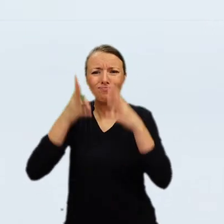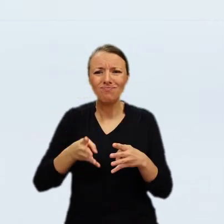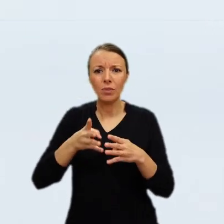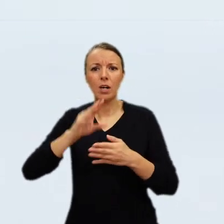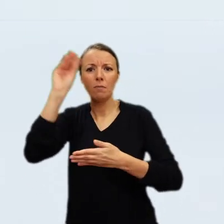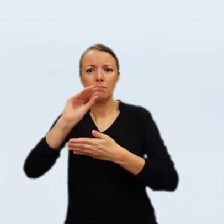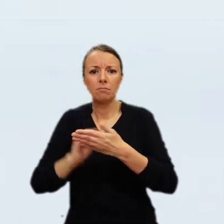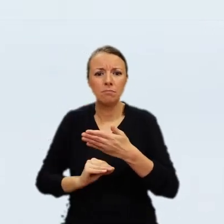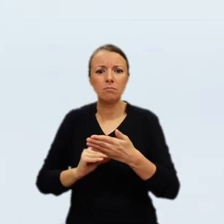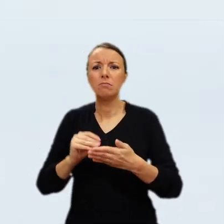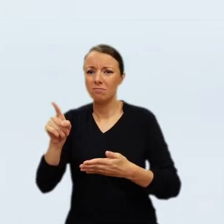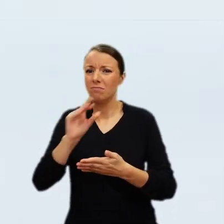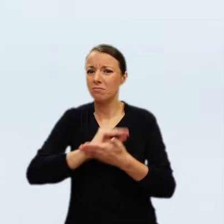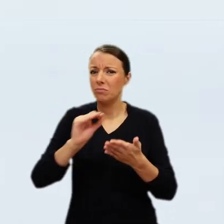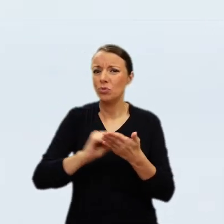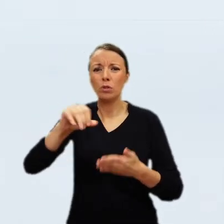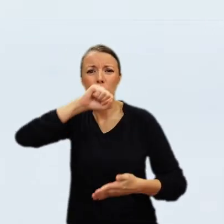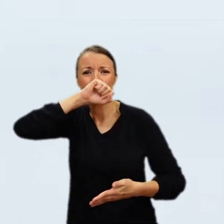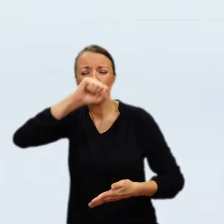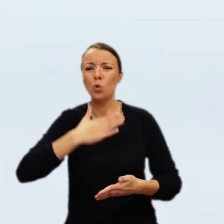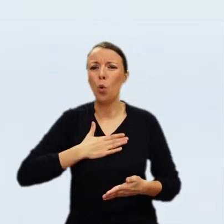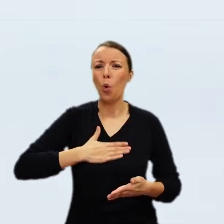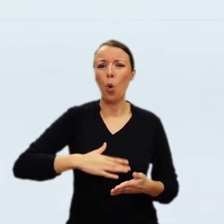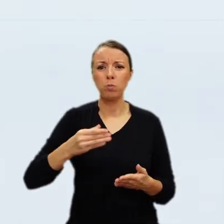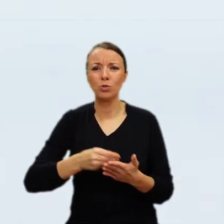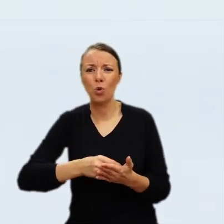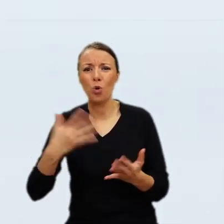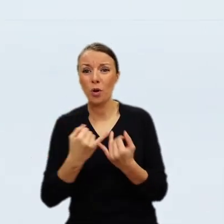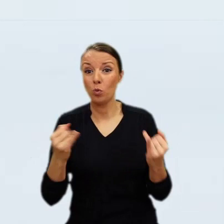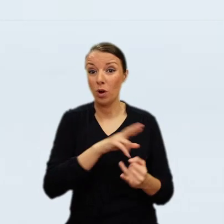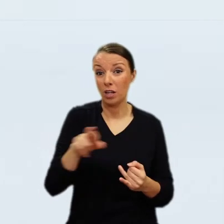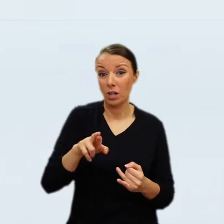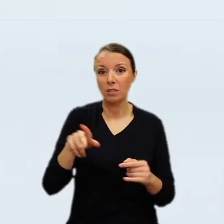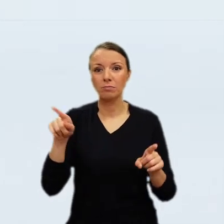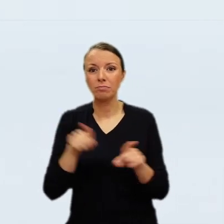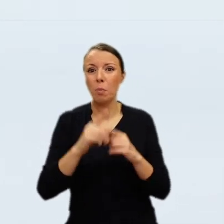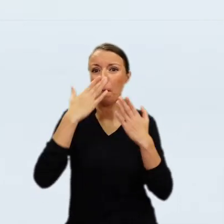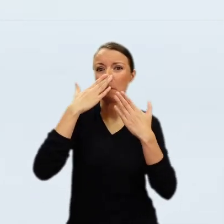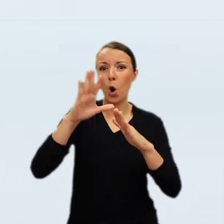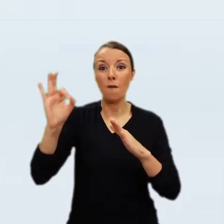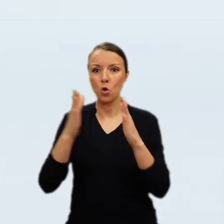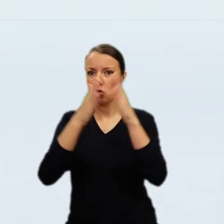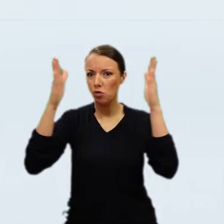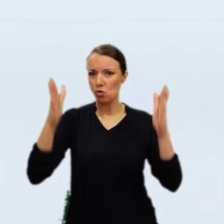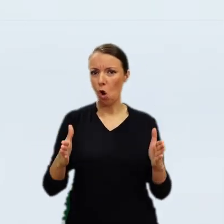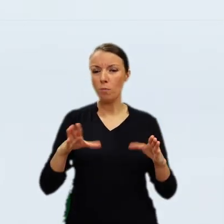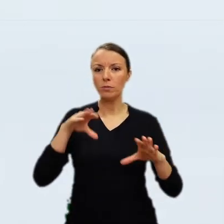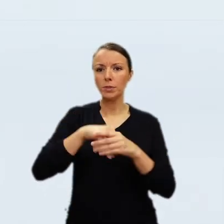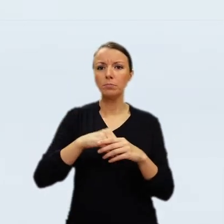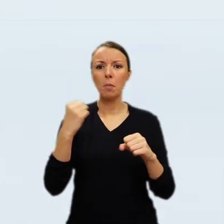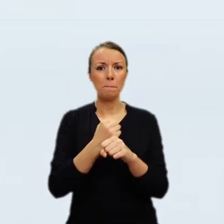in this house, where Rembrandt also had a studio and ran his big, rather large, workshop. In